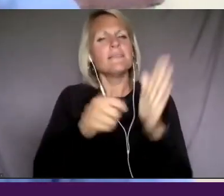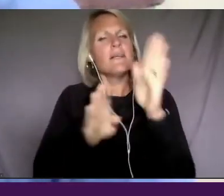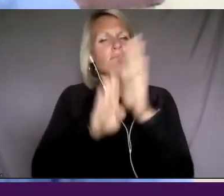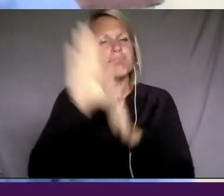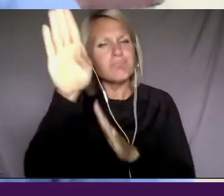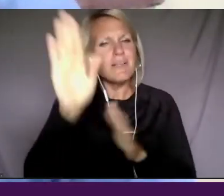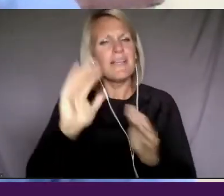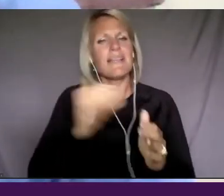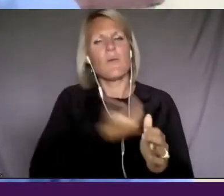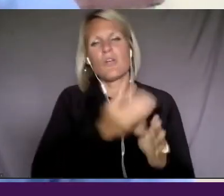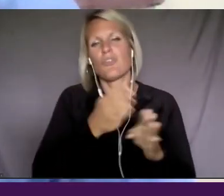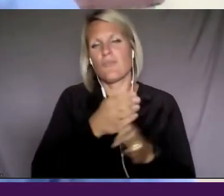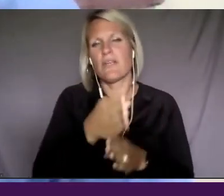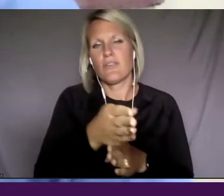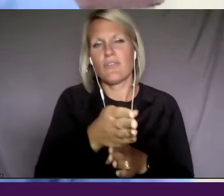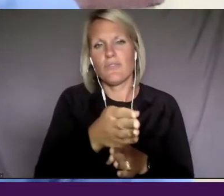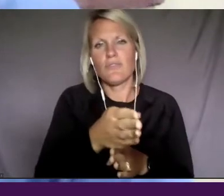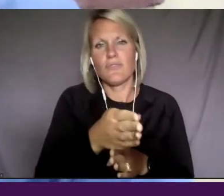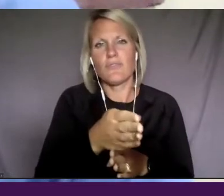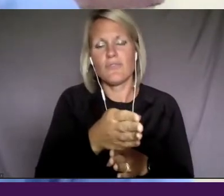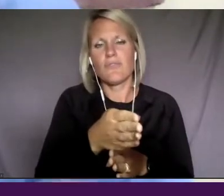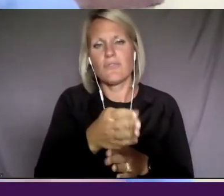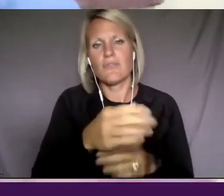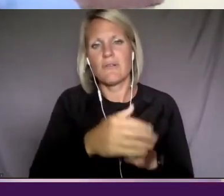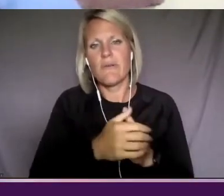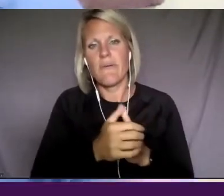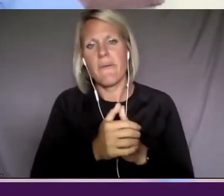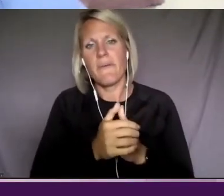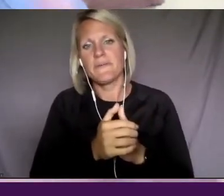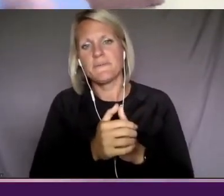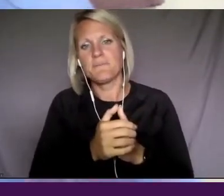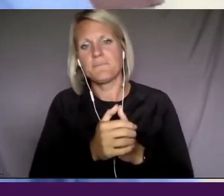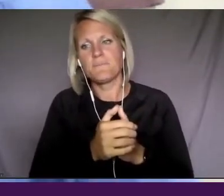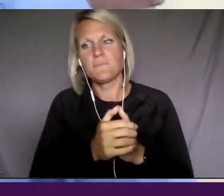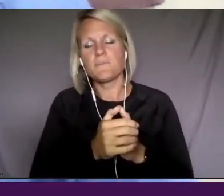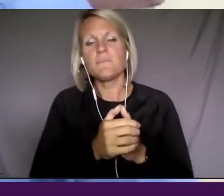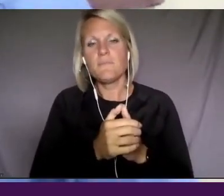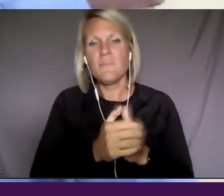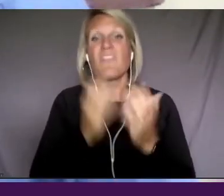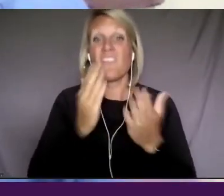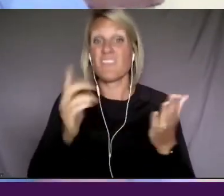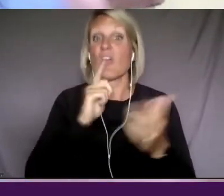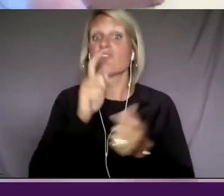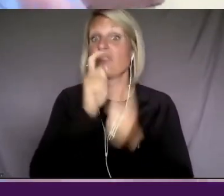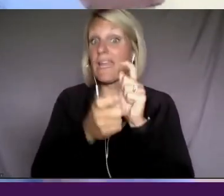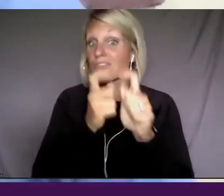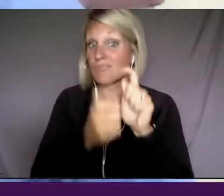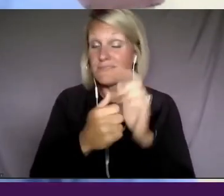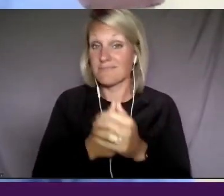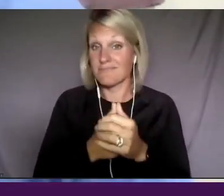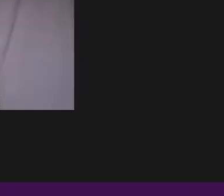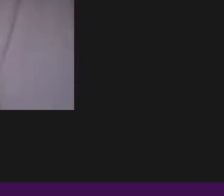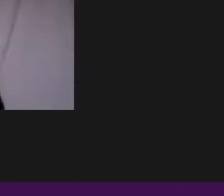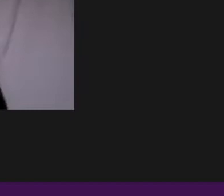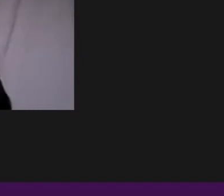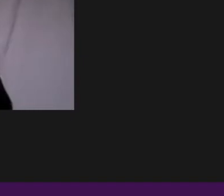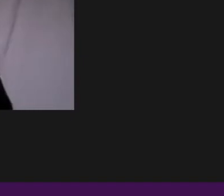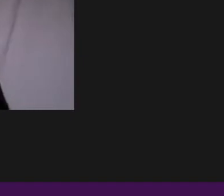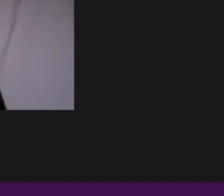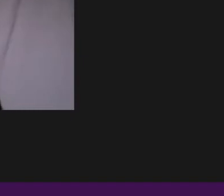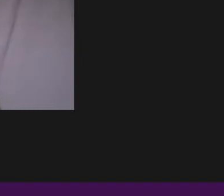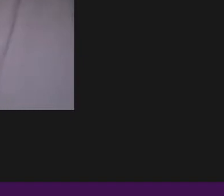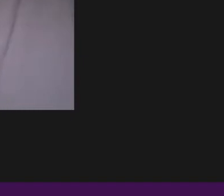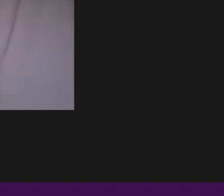uh, uh, that things are changing, but not fast enough. Uh,